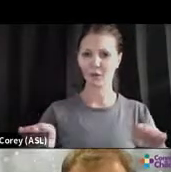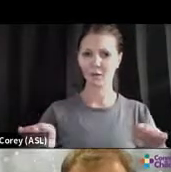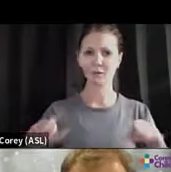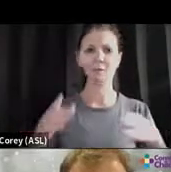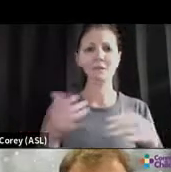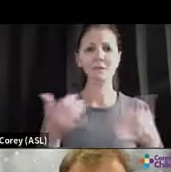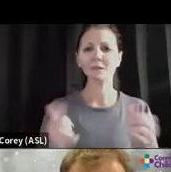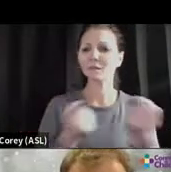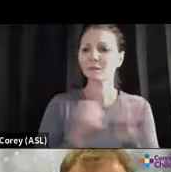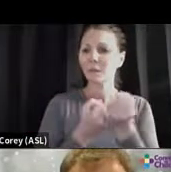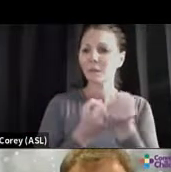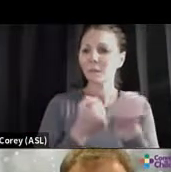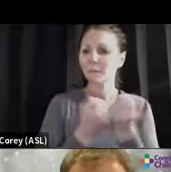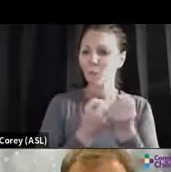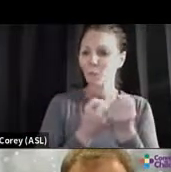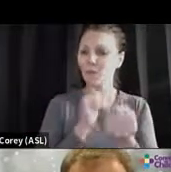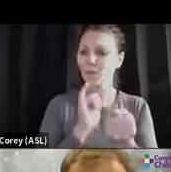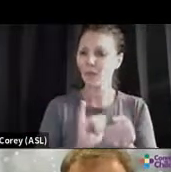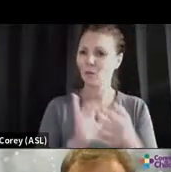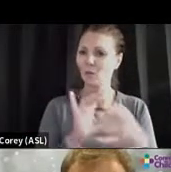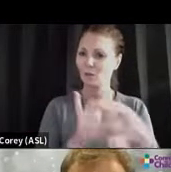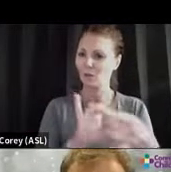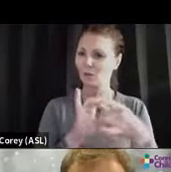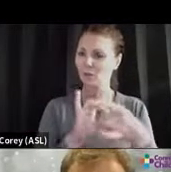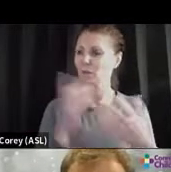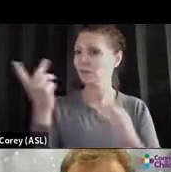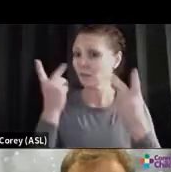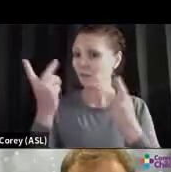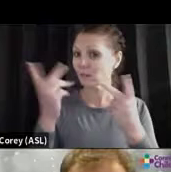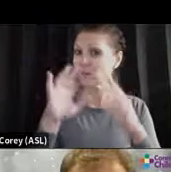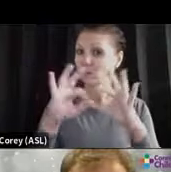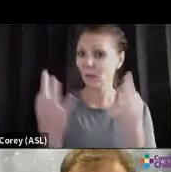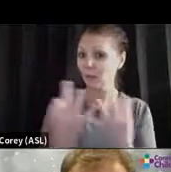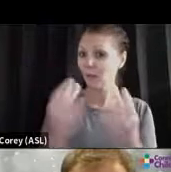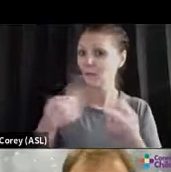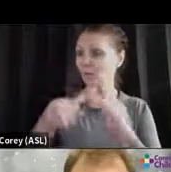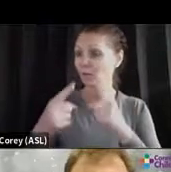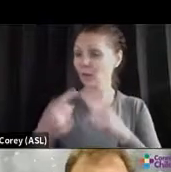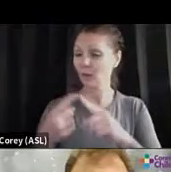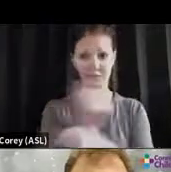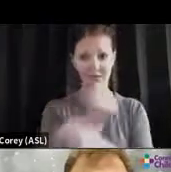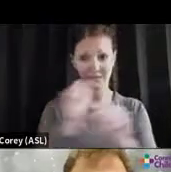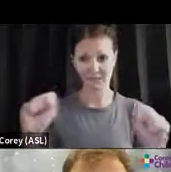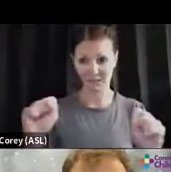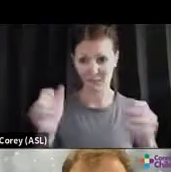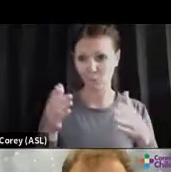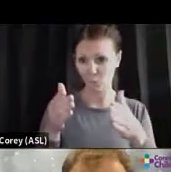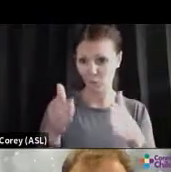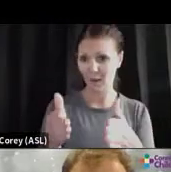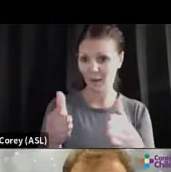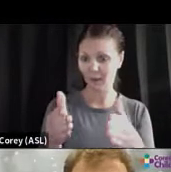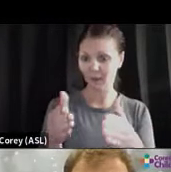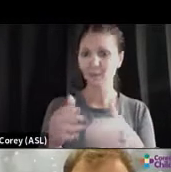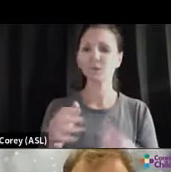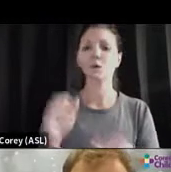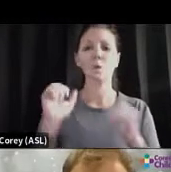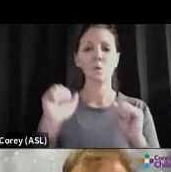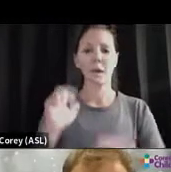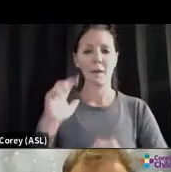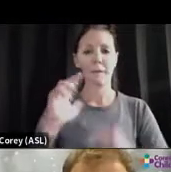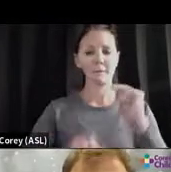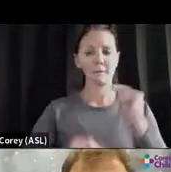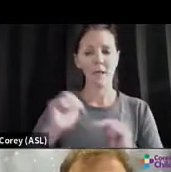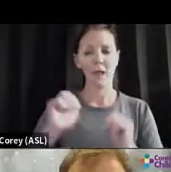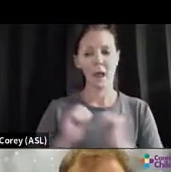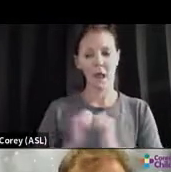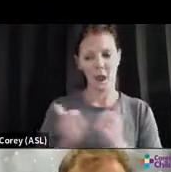relationships by planning visits with family and friends in safe, socially distanced ways. We can build a sense of how kids